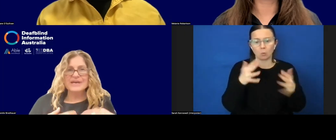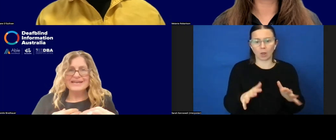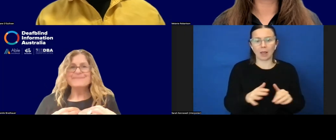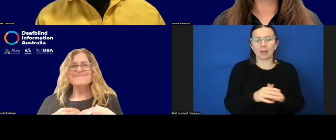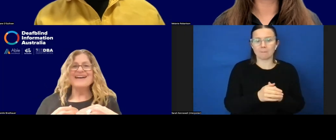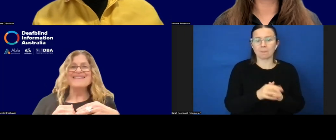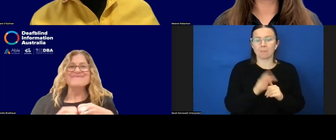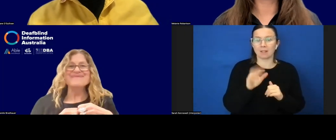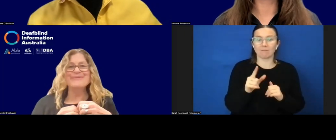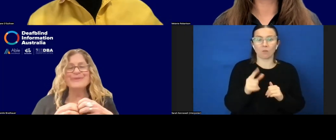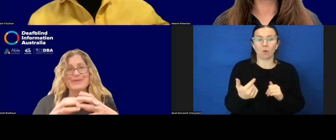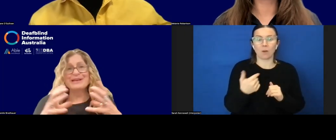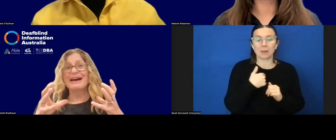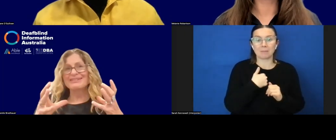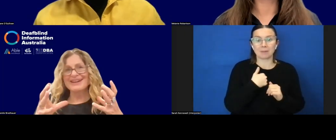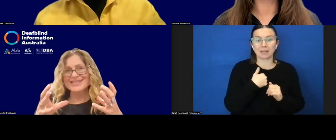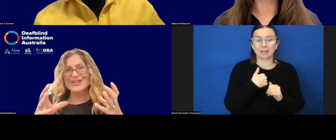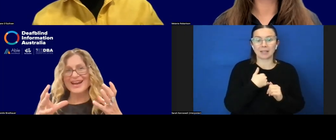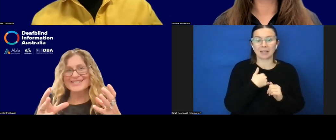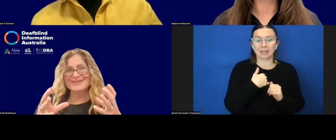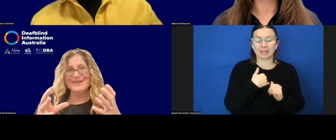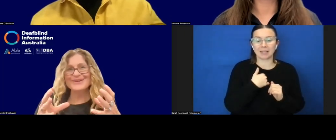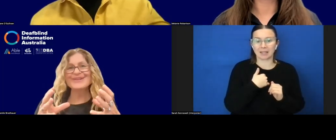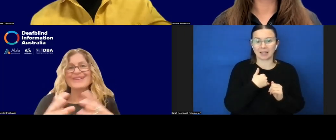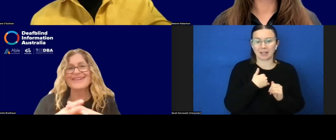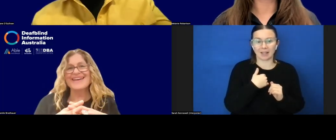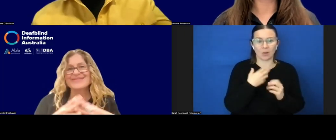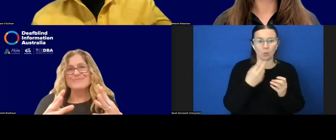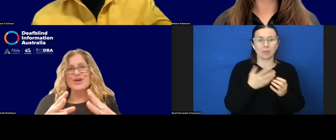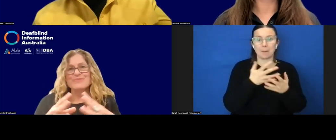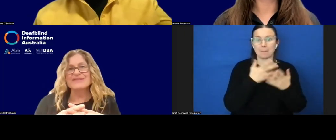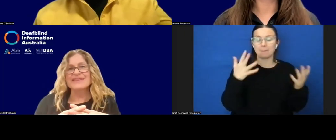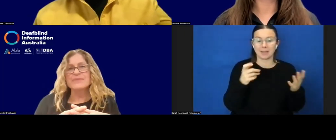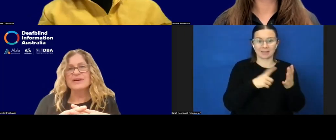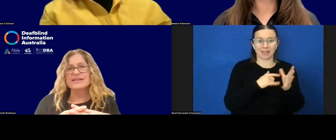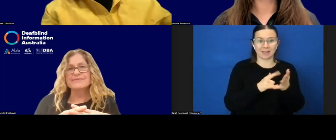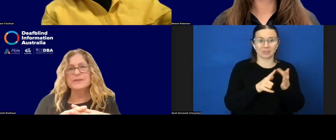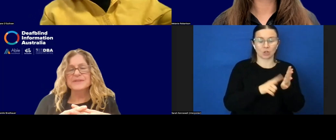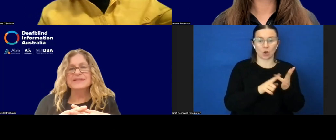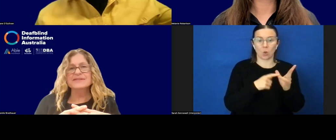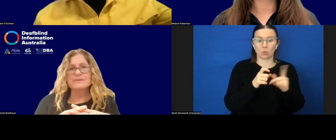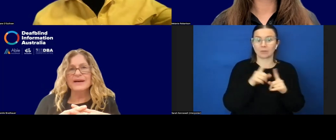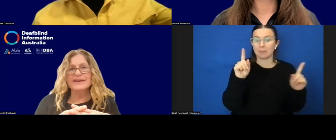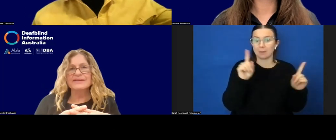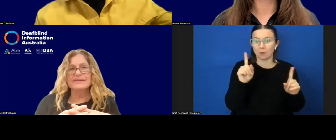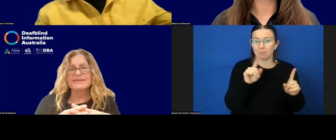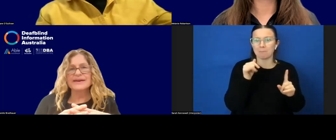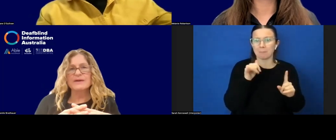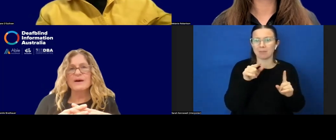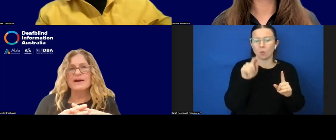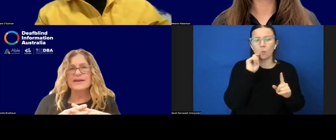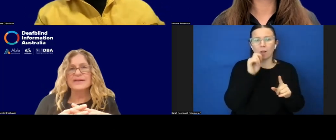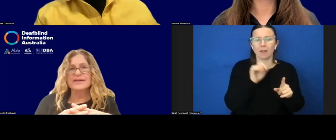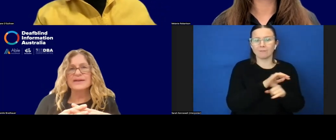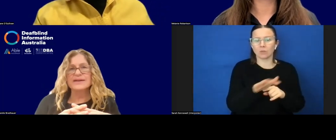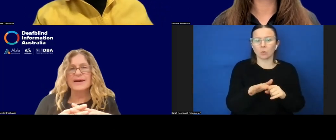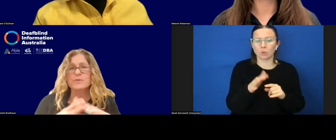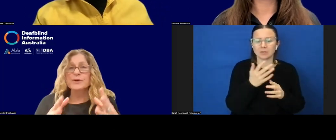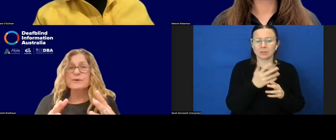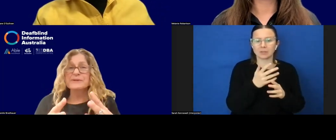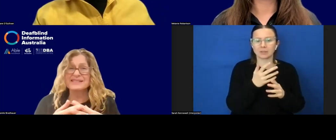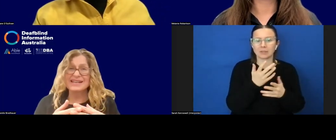for me, with a large caseload at the moment, that might influence the way that I